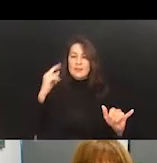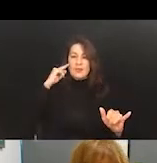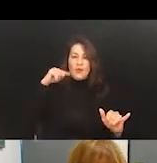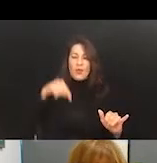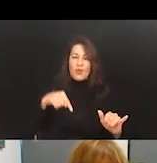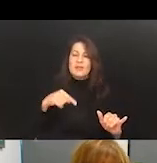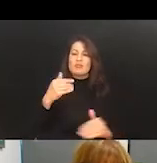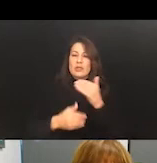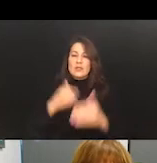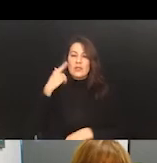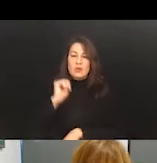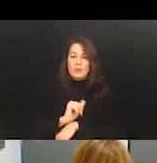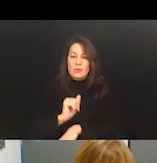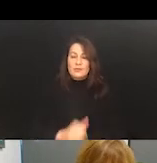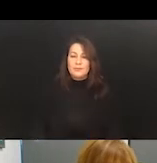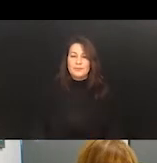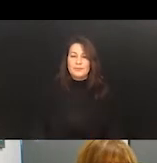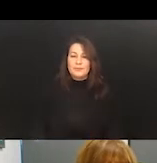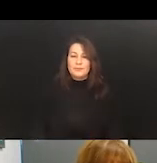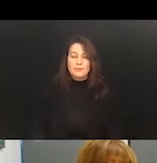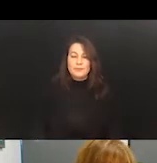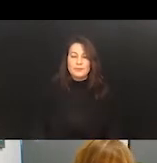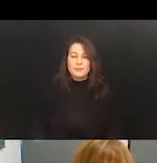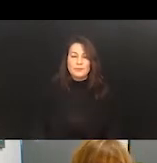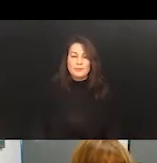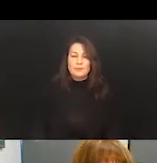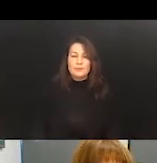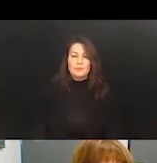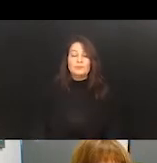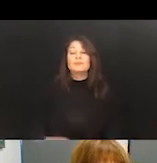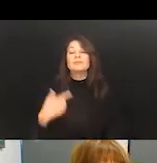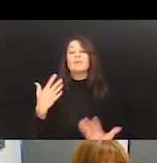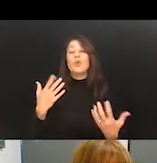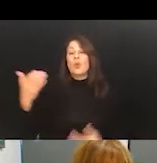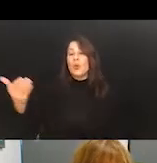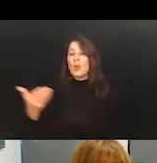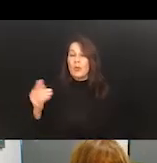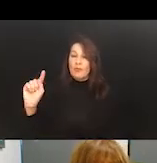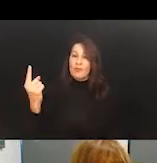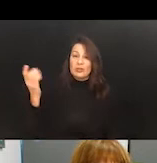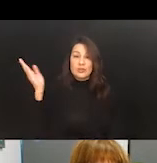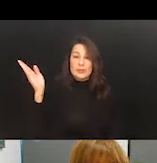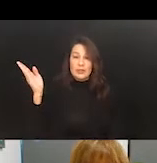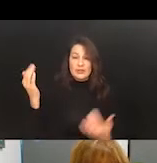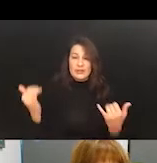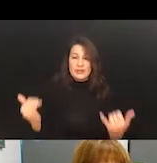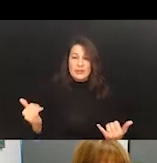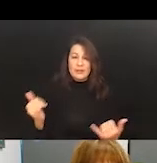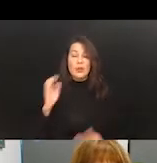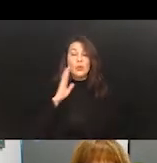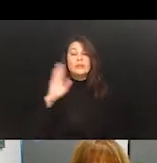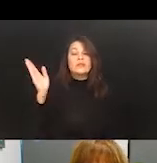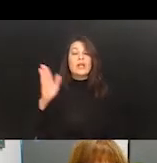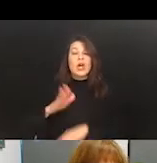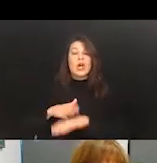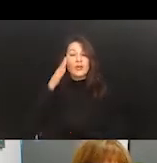employment. Next slide please. So we want to welcome our our first speaker today who's going to be speaking on the